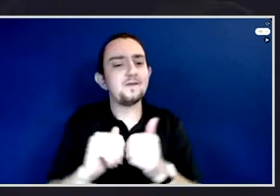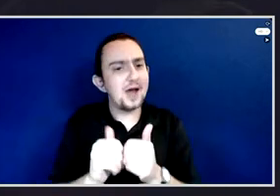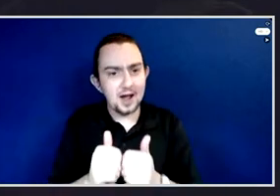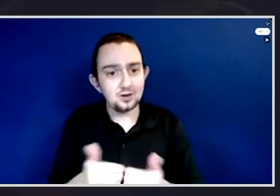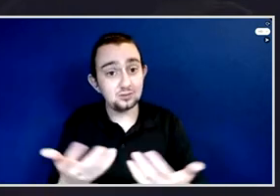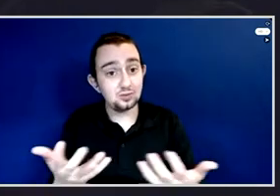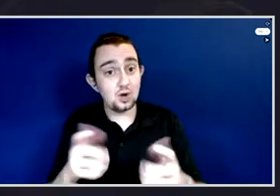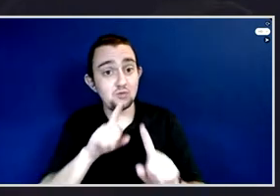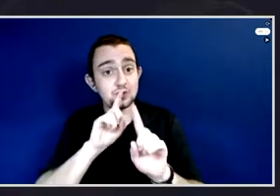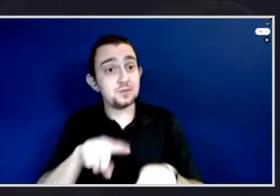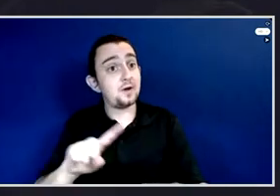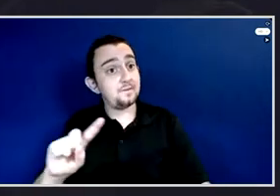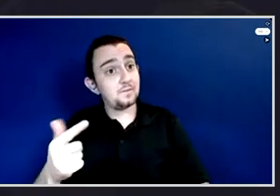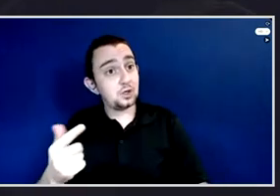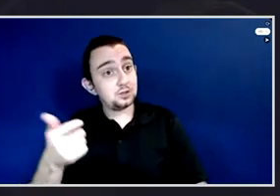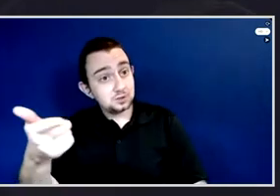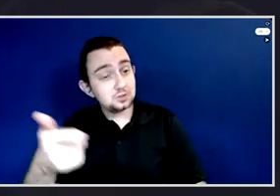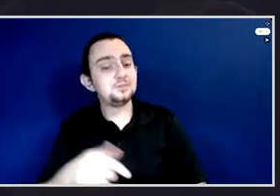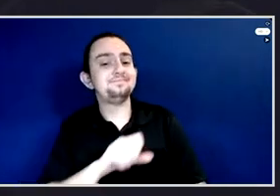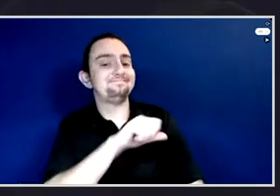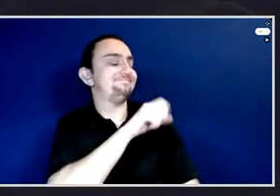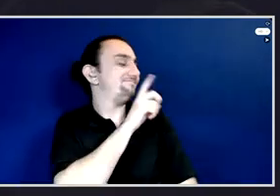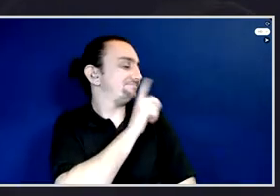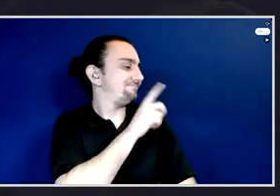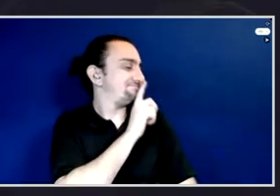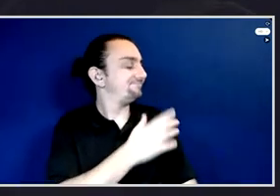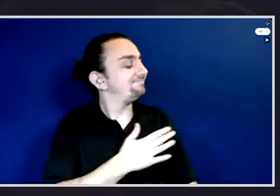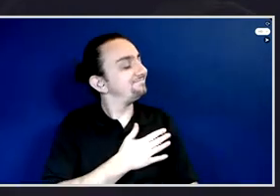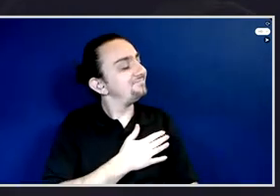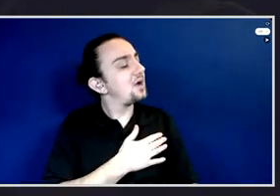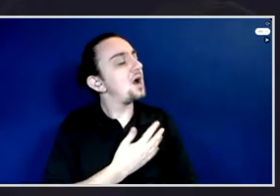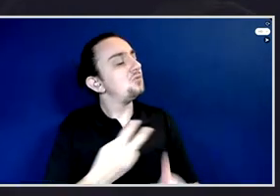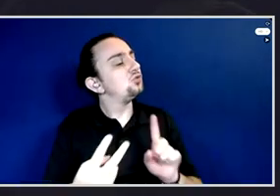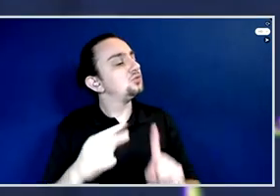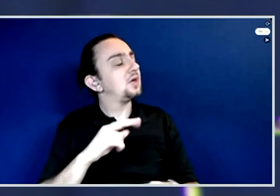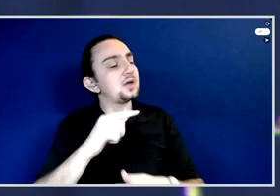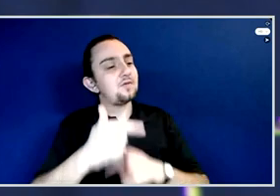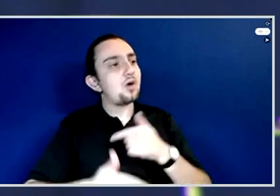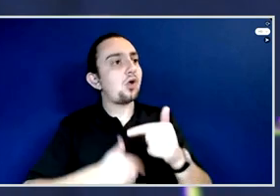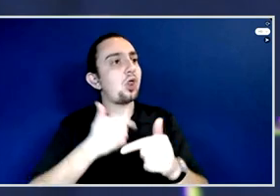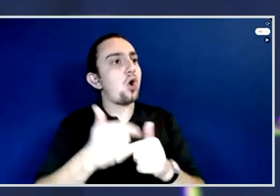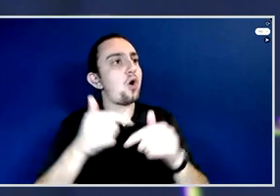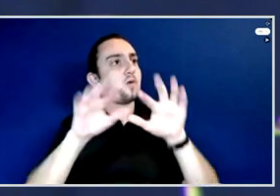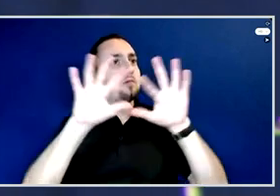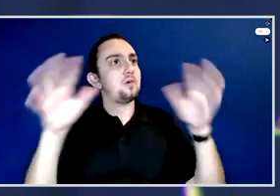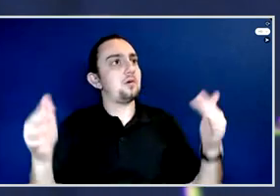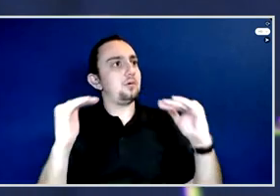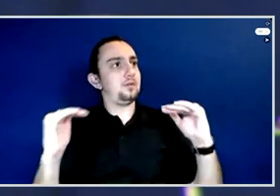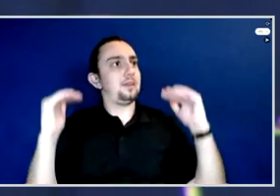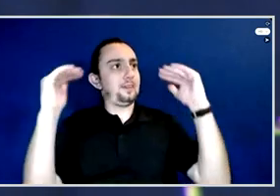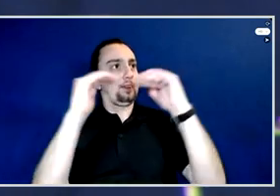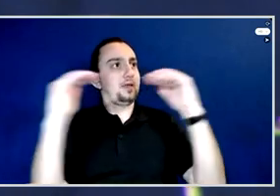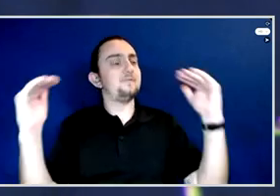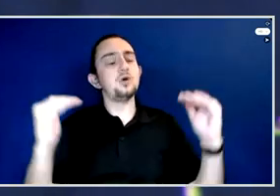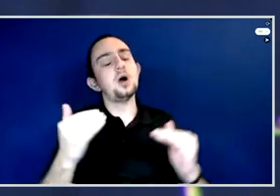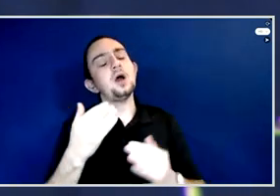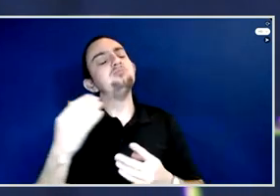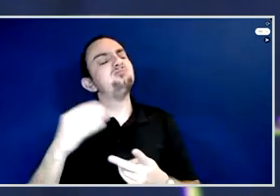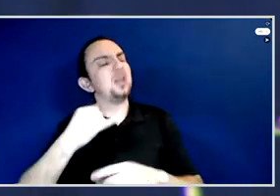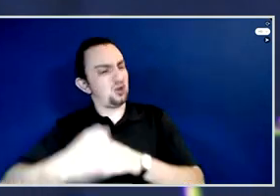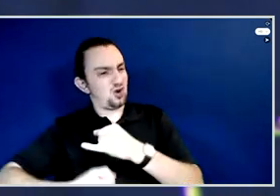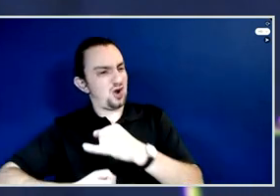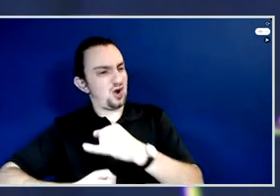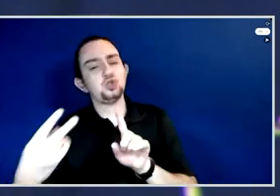For me, when I look at it at the global level and also at the national level from where I'm coming from, I think the issue around